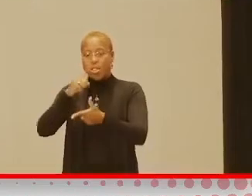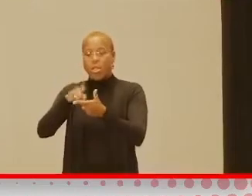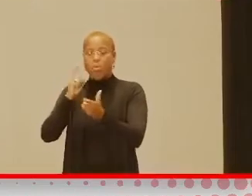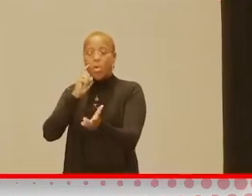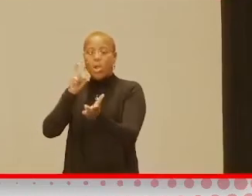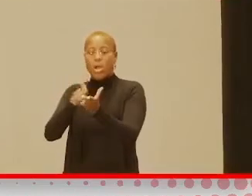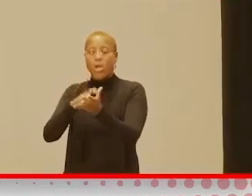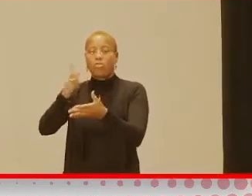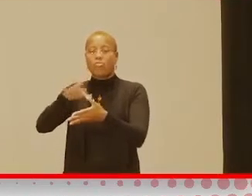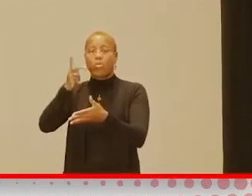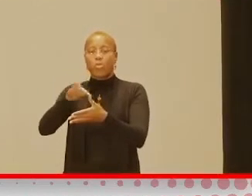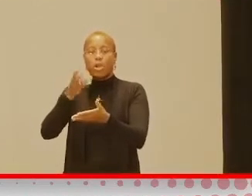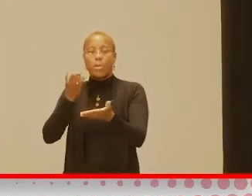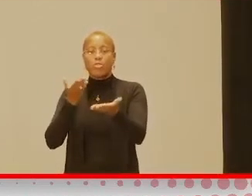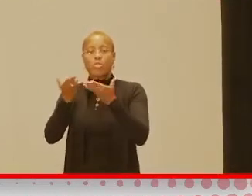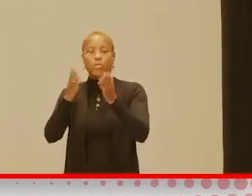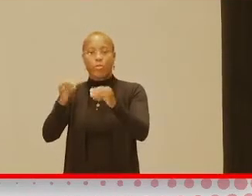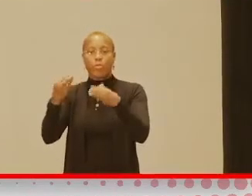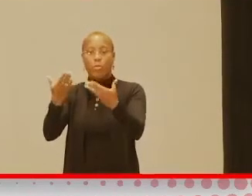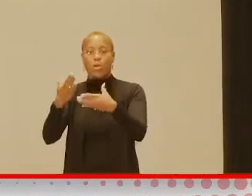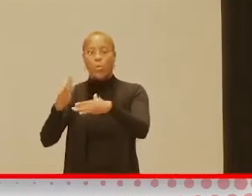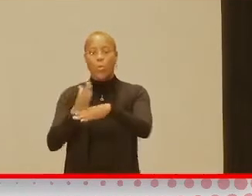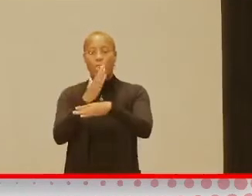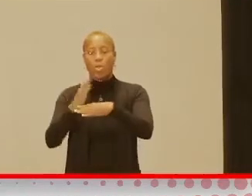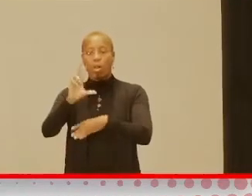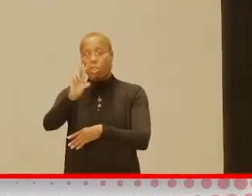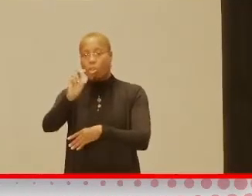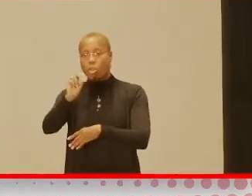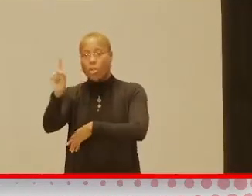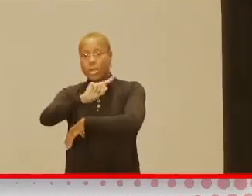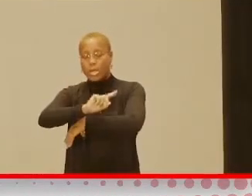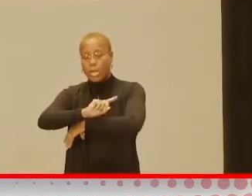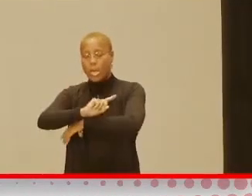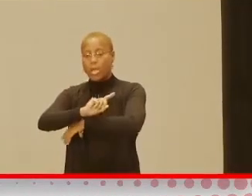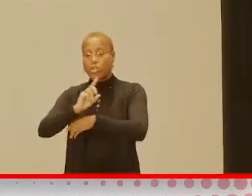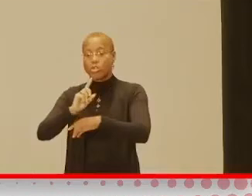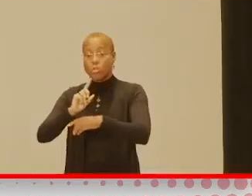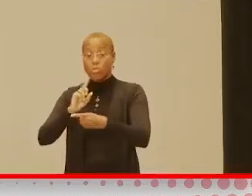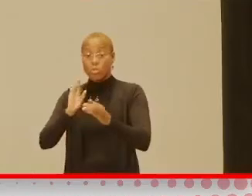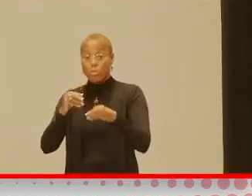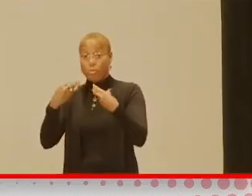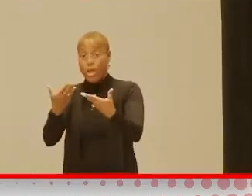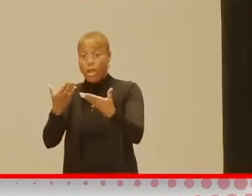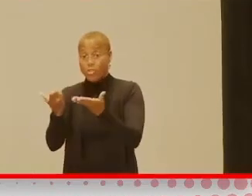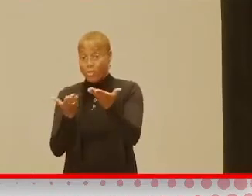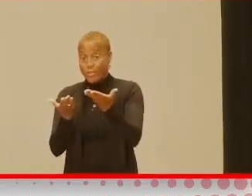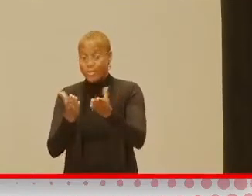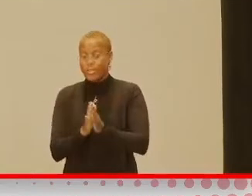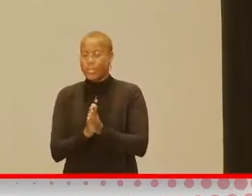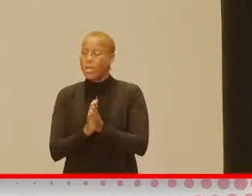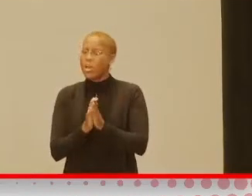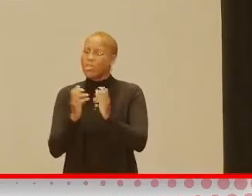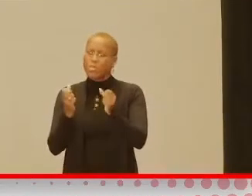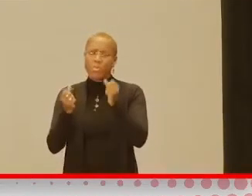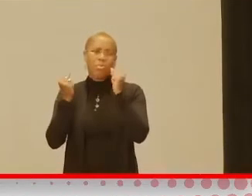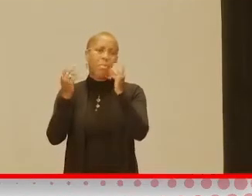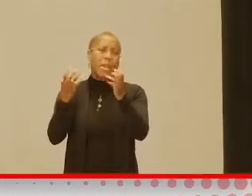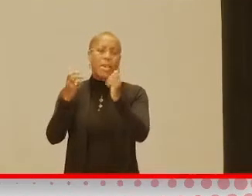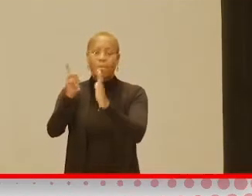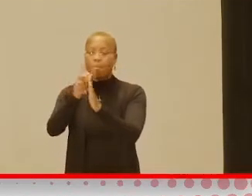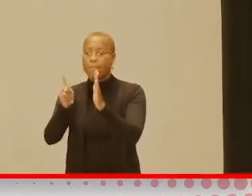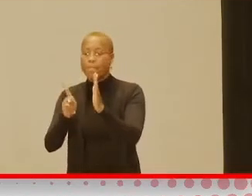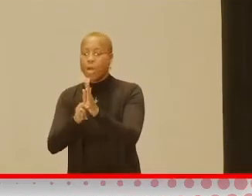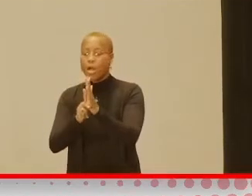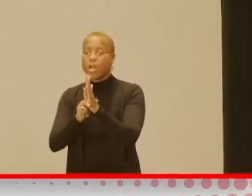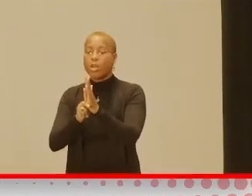provider within 30 days to provide those services. So there's a lot of policies that we are federally